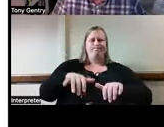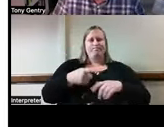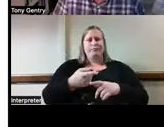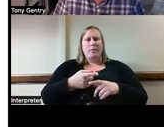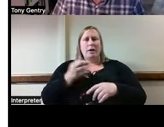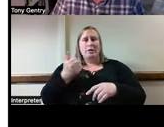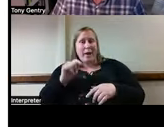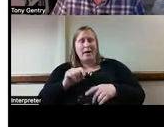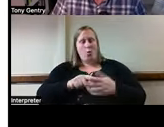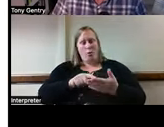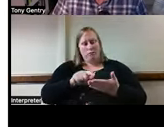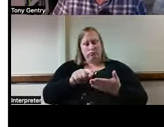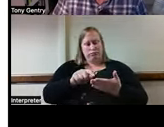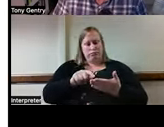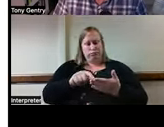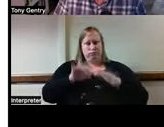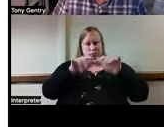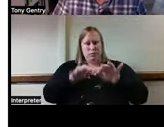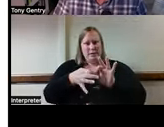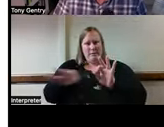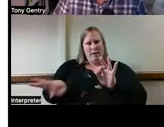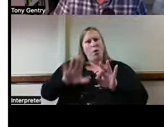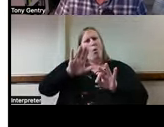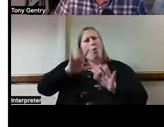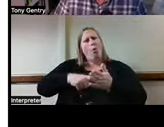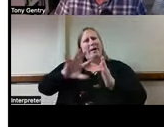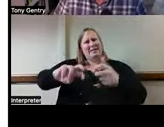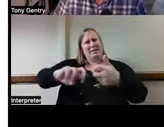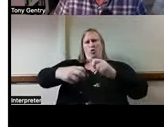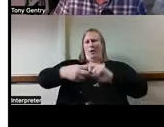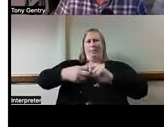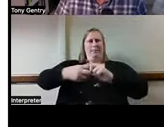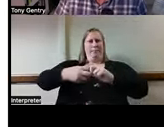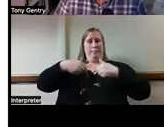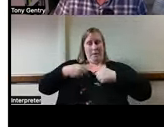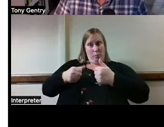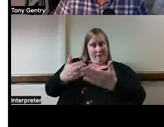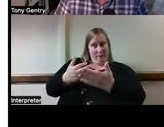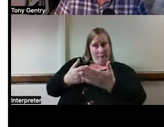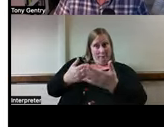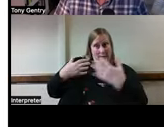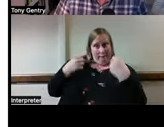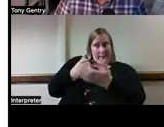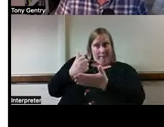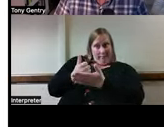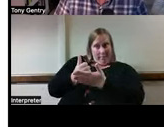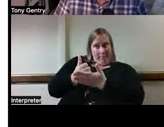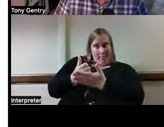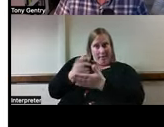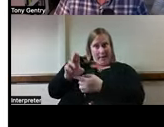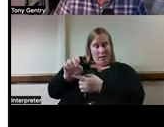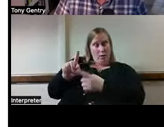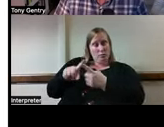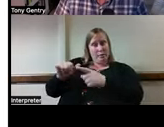as best you can what your dilemma as a health care provider may be in negotiating this problem.